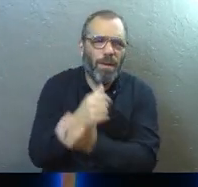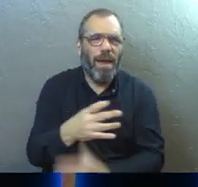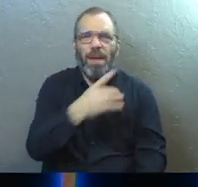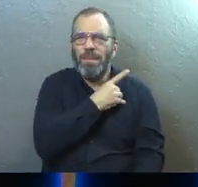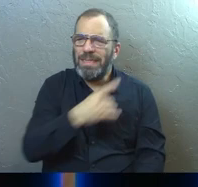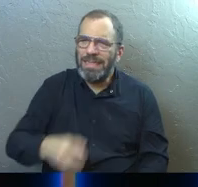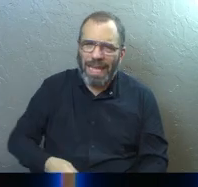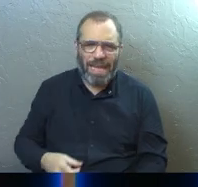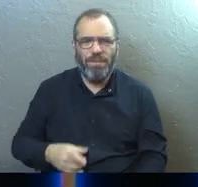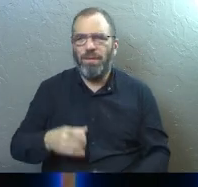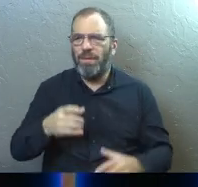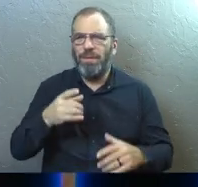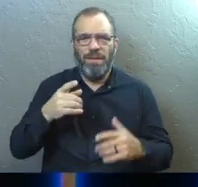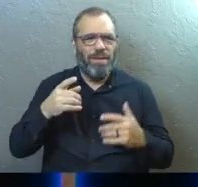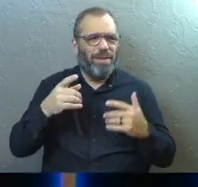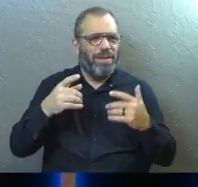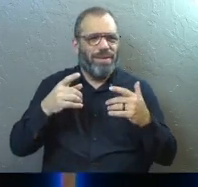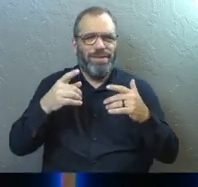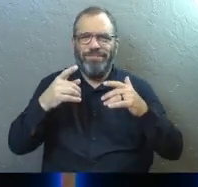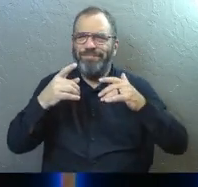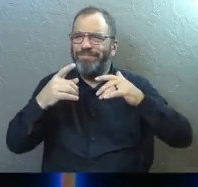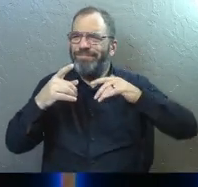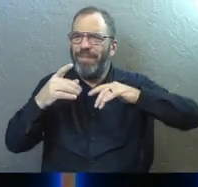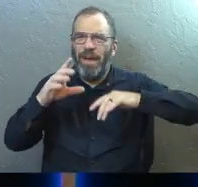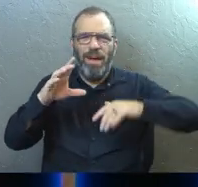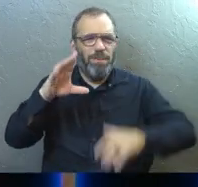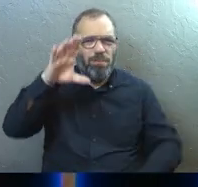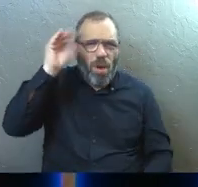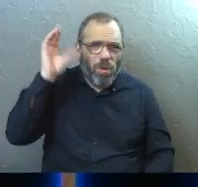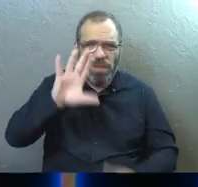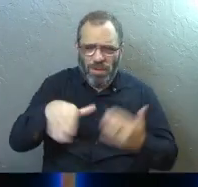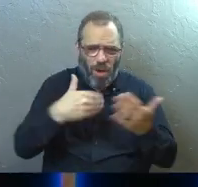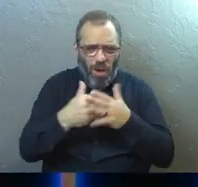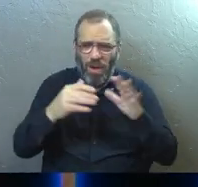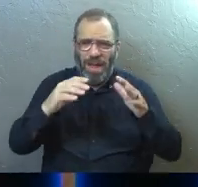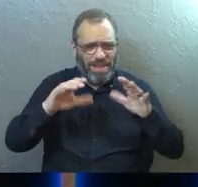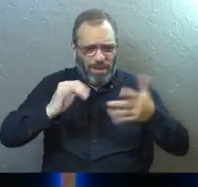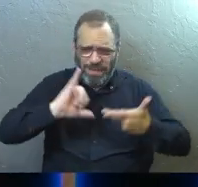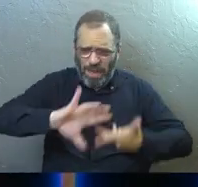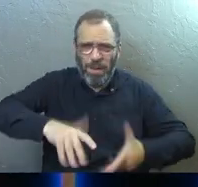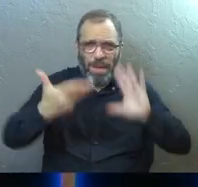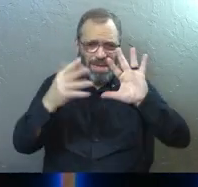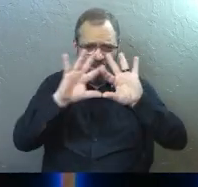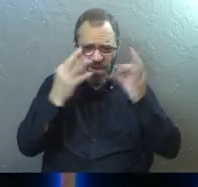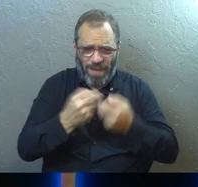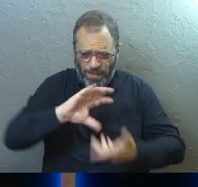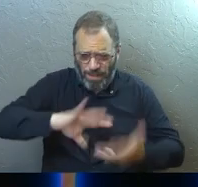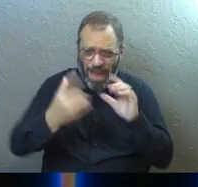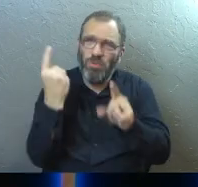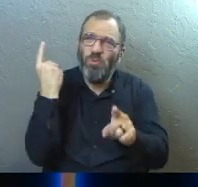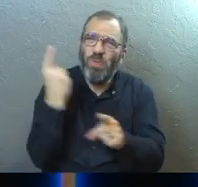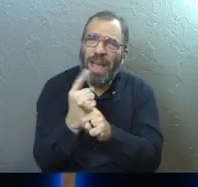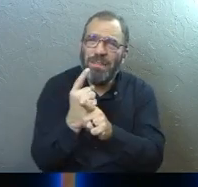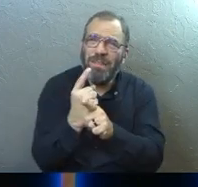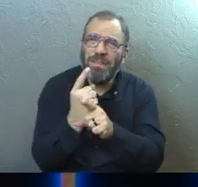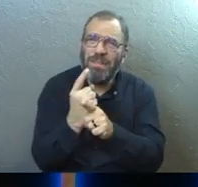real. They were still a mess. Their life was a mess and their family was probably a mess. Right?